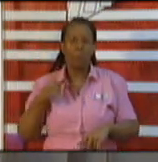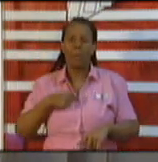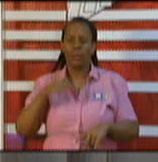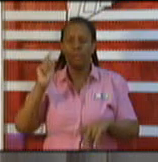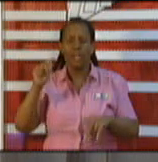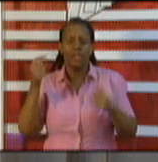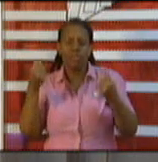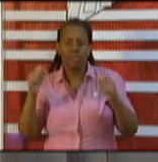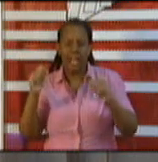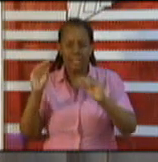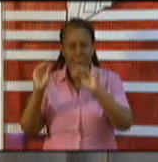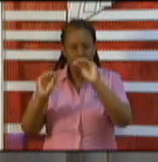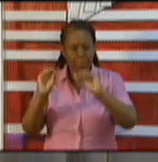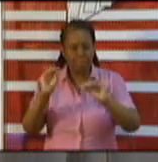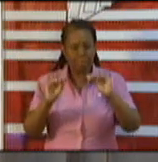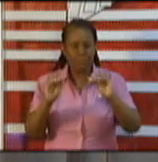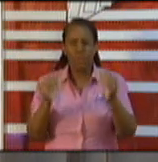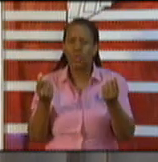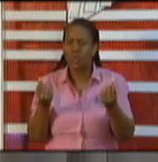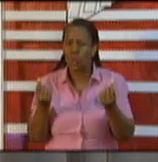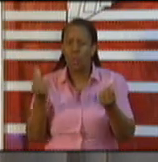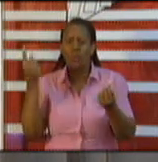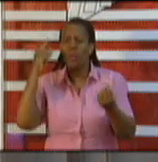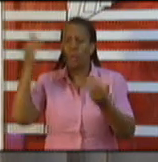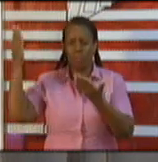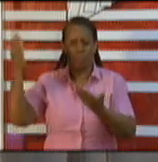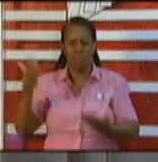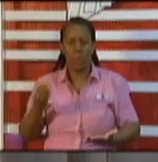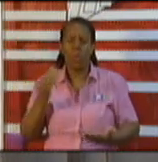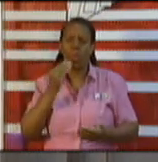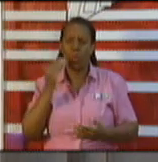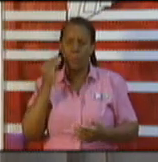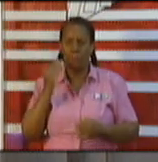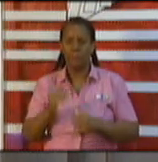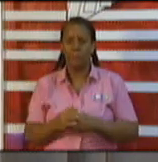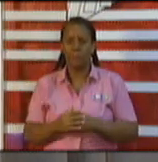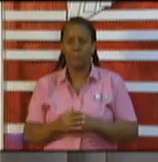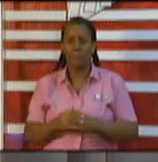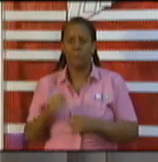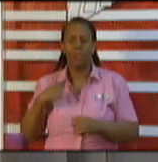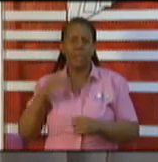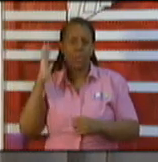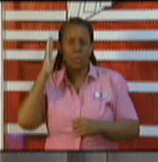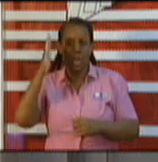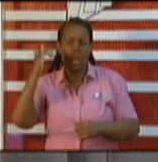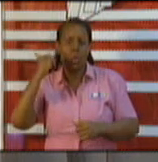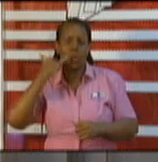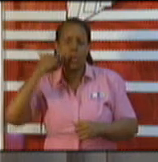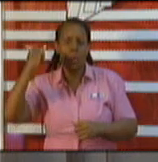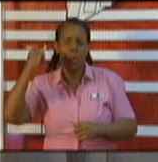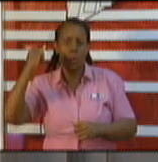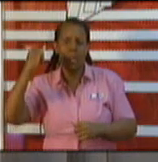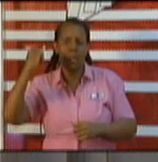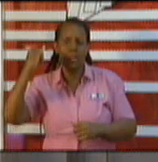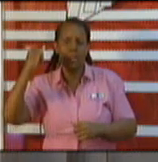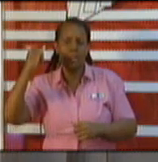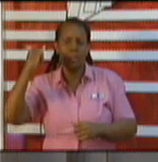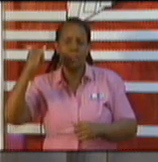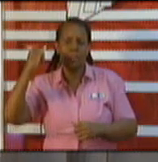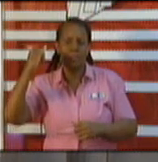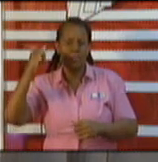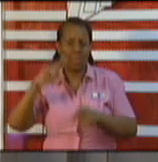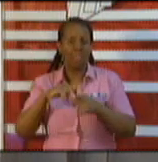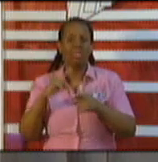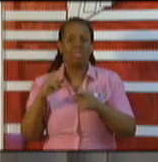room for expansion. So what we will be doing is contacting people. We have a sort of priority listing system and we'll be offering those